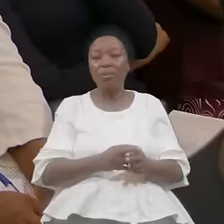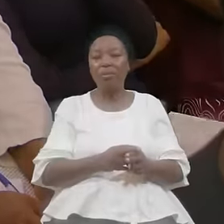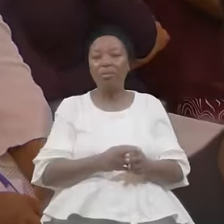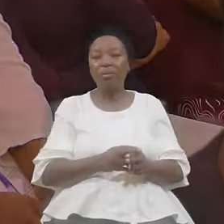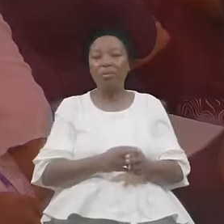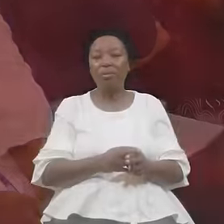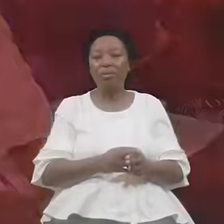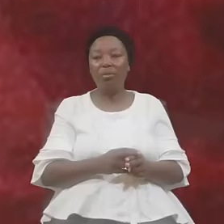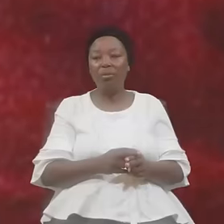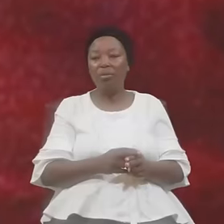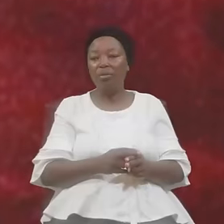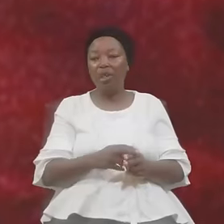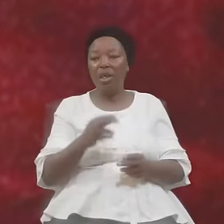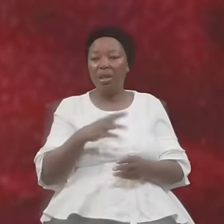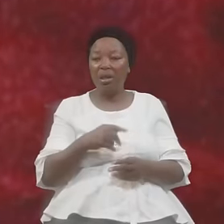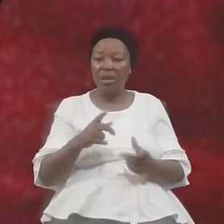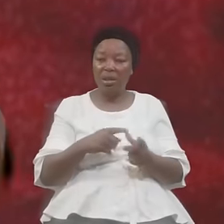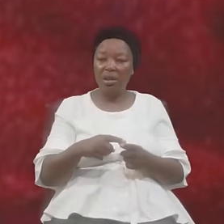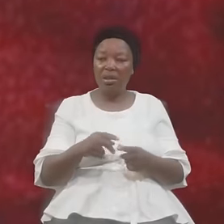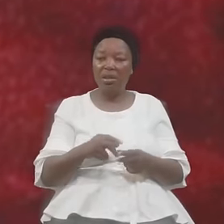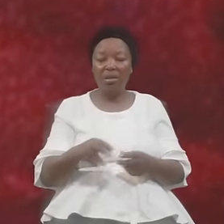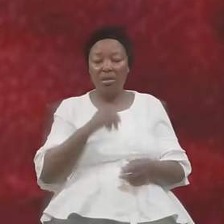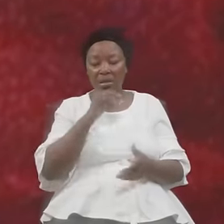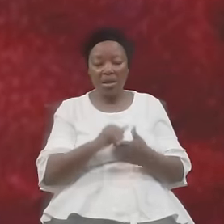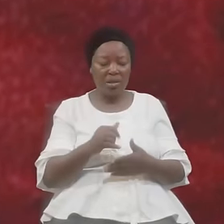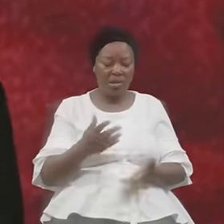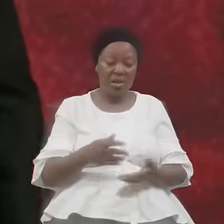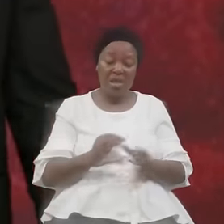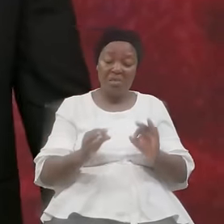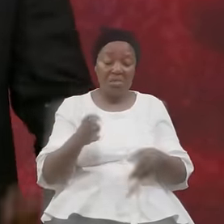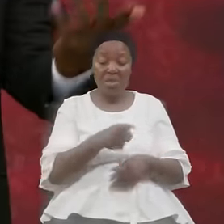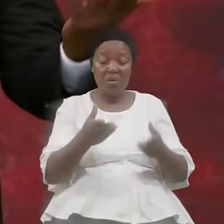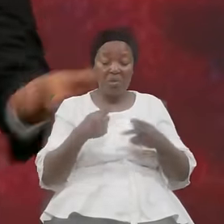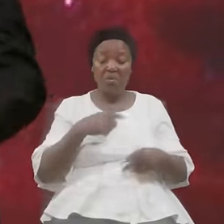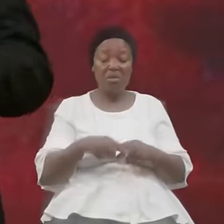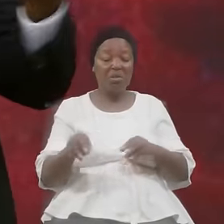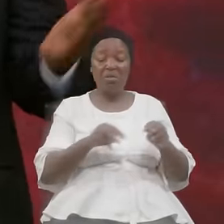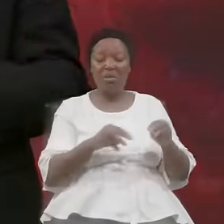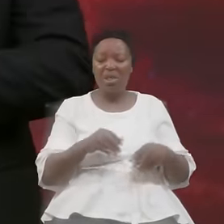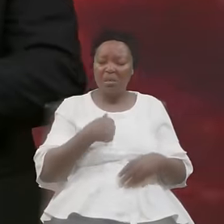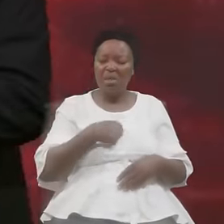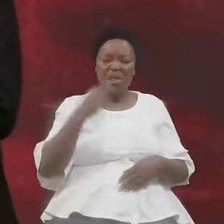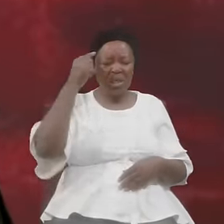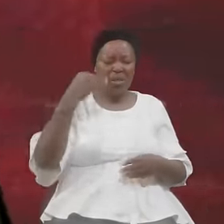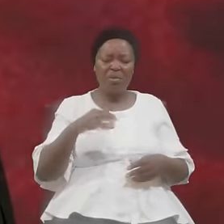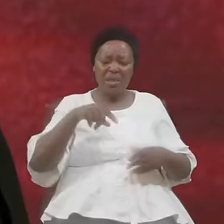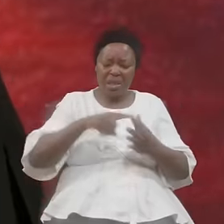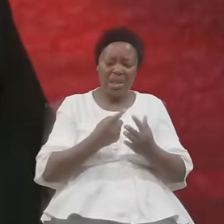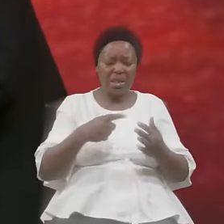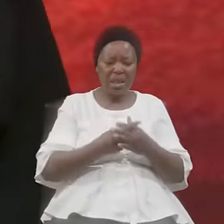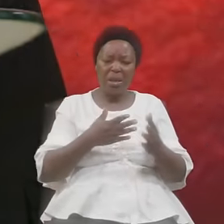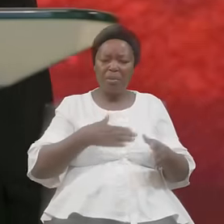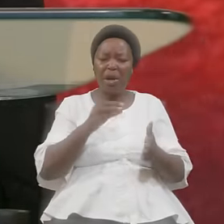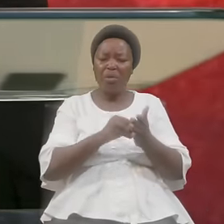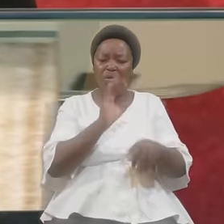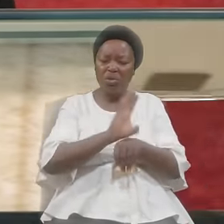People Okay Okay They Want Me To Move I Was Even Thinking Of Starting My Own Ministry Before And Now